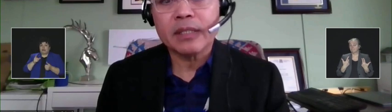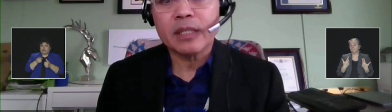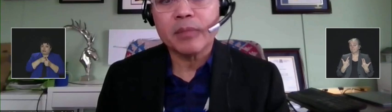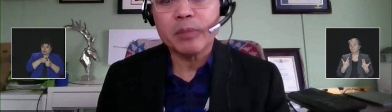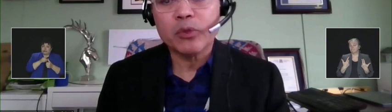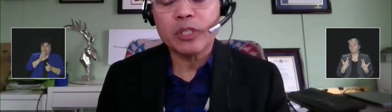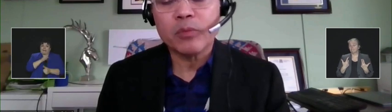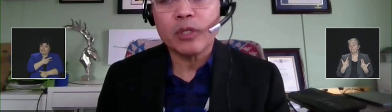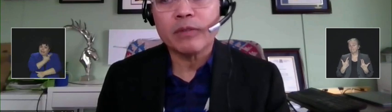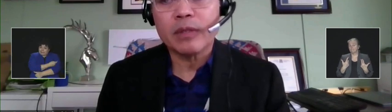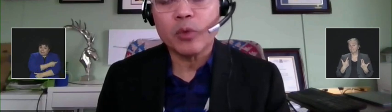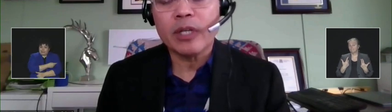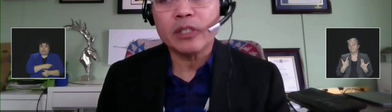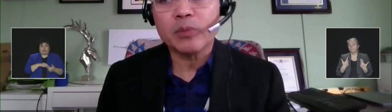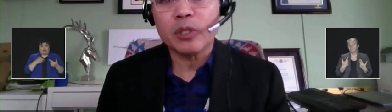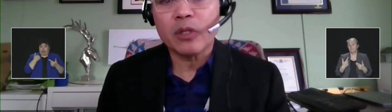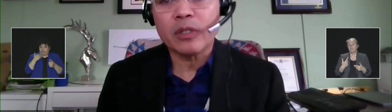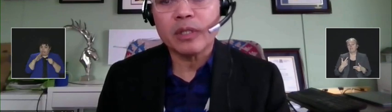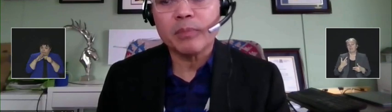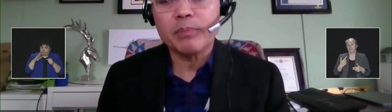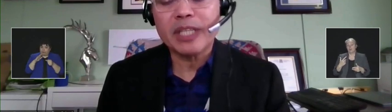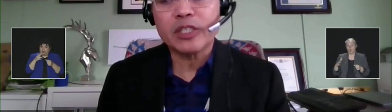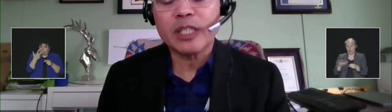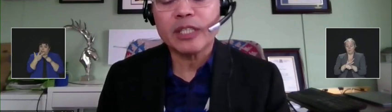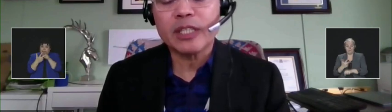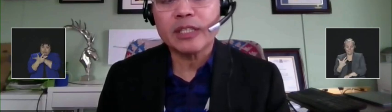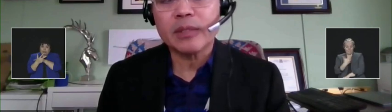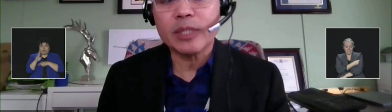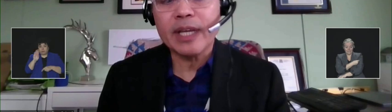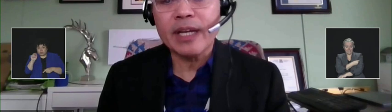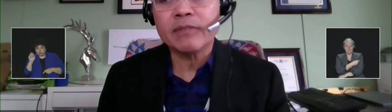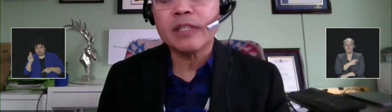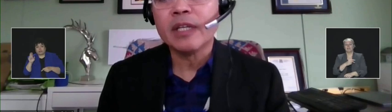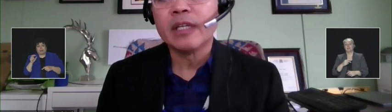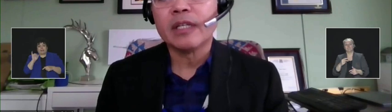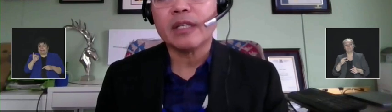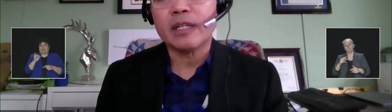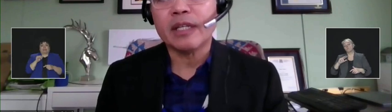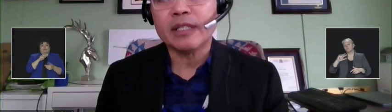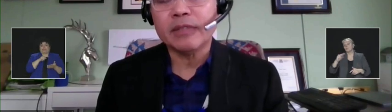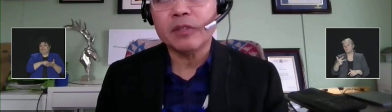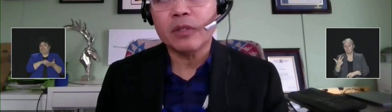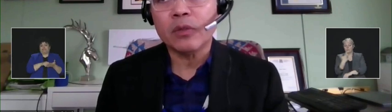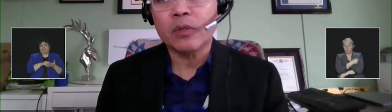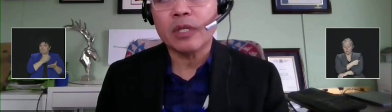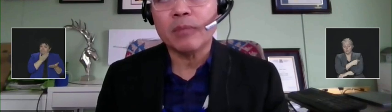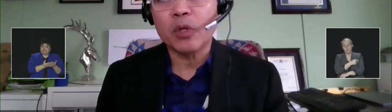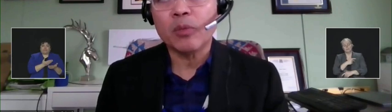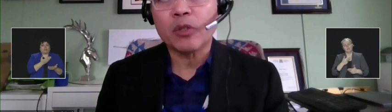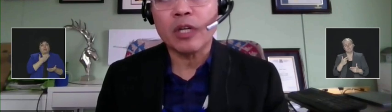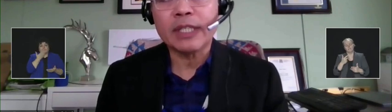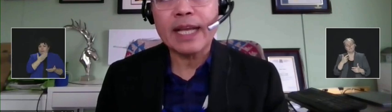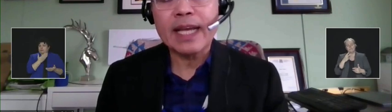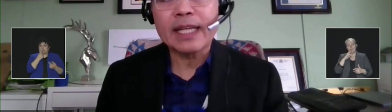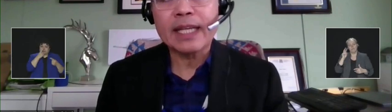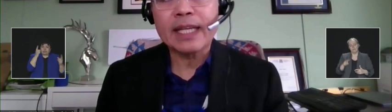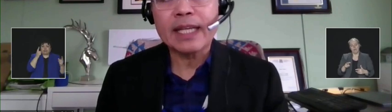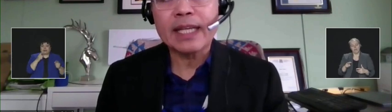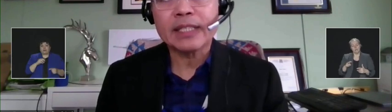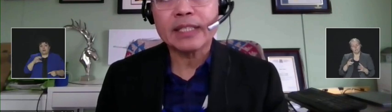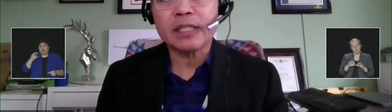and being boosted where we're eligible are the best chance that we have. And even though Omicron